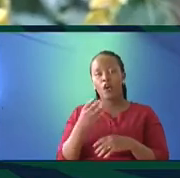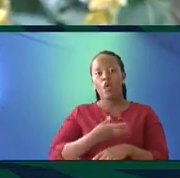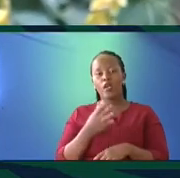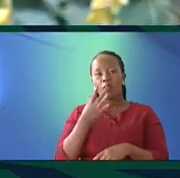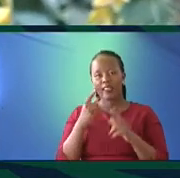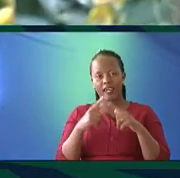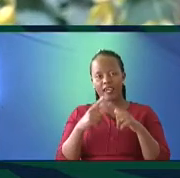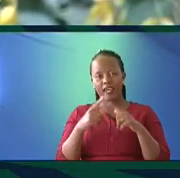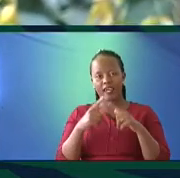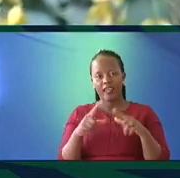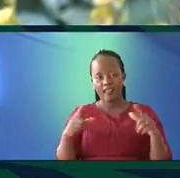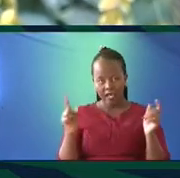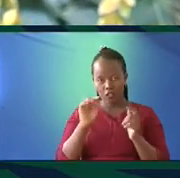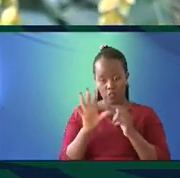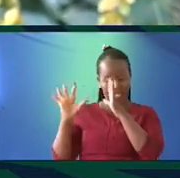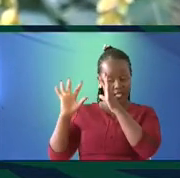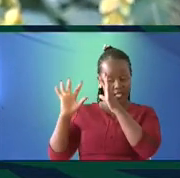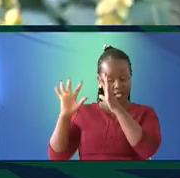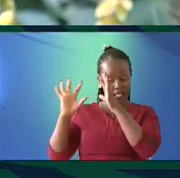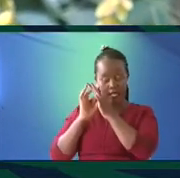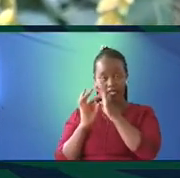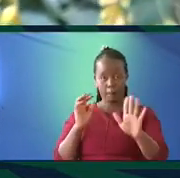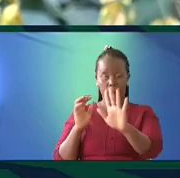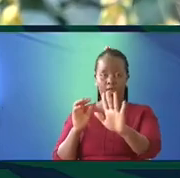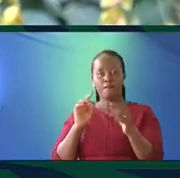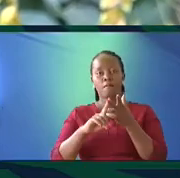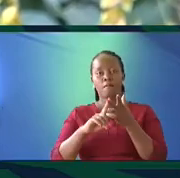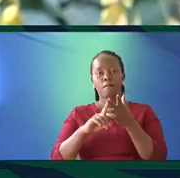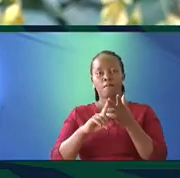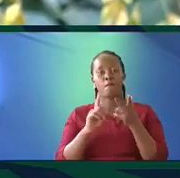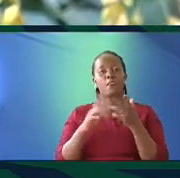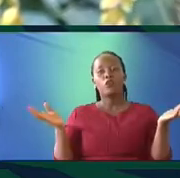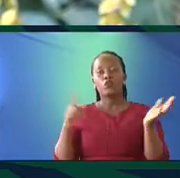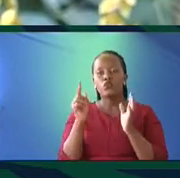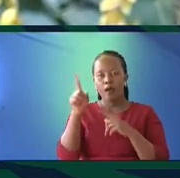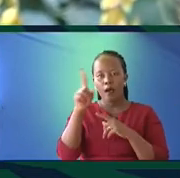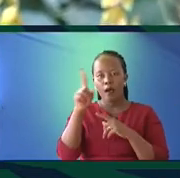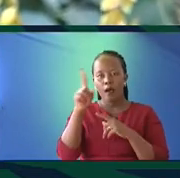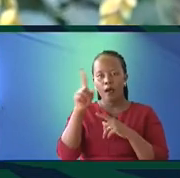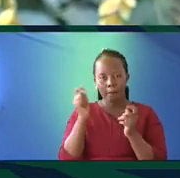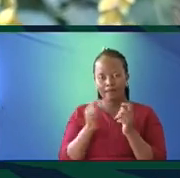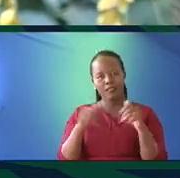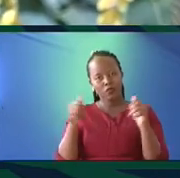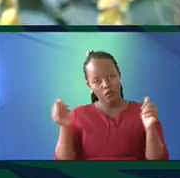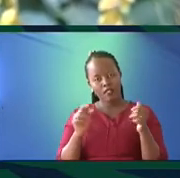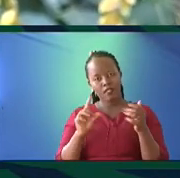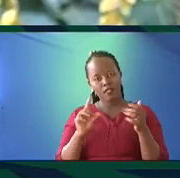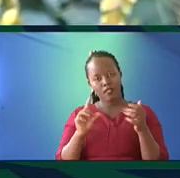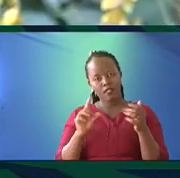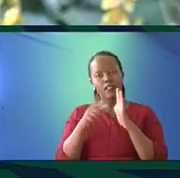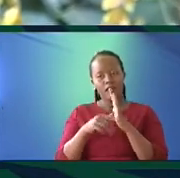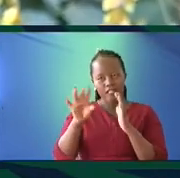or the language of your culture, and then you perfect it, on top of it,